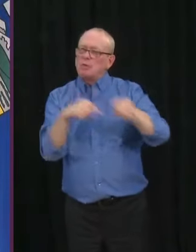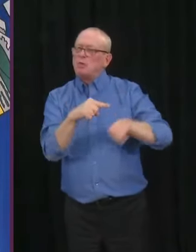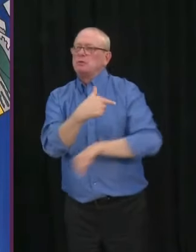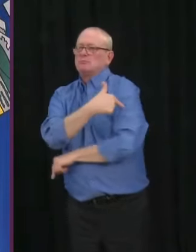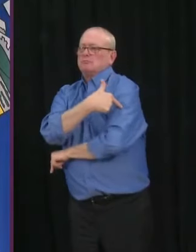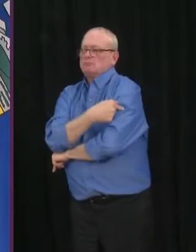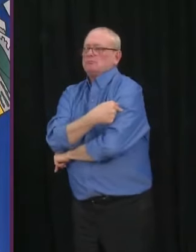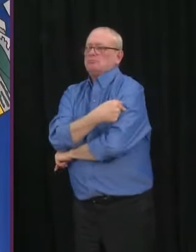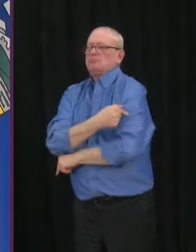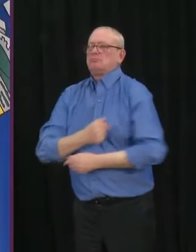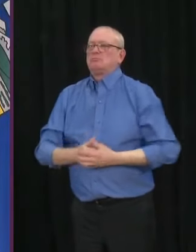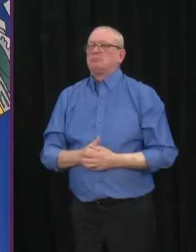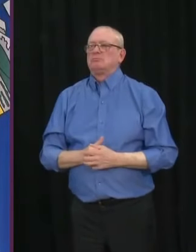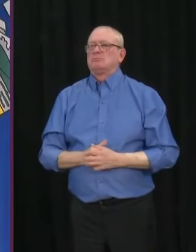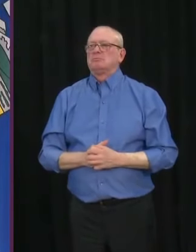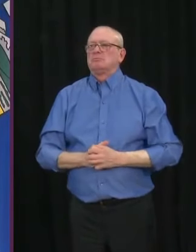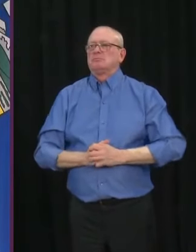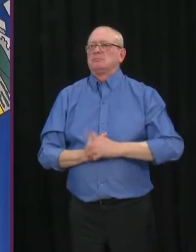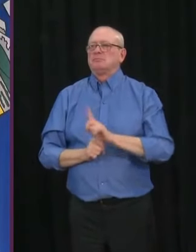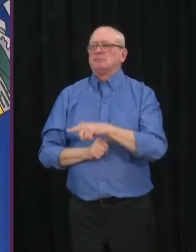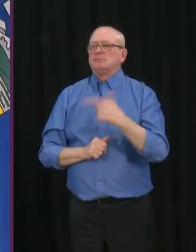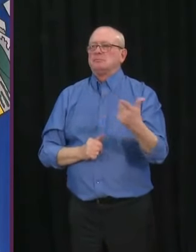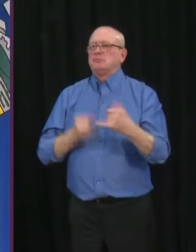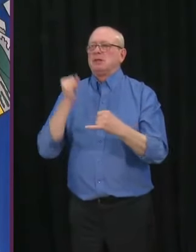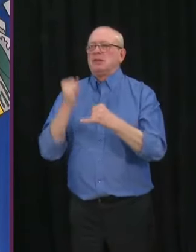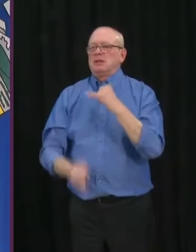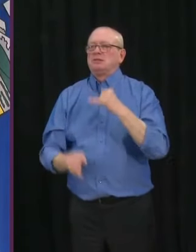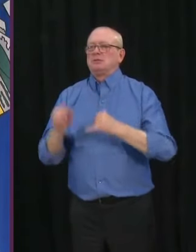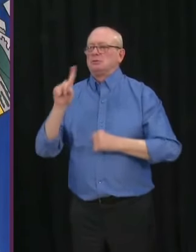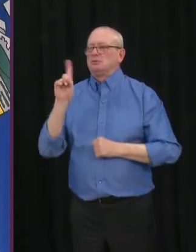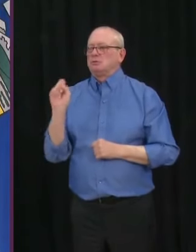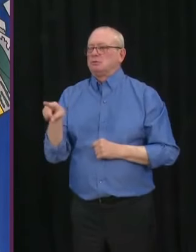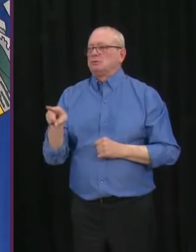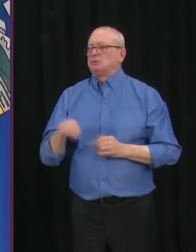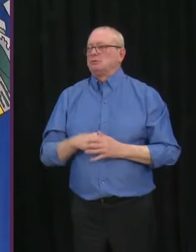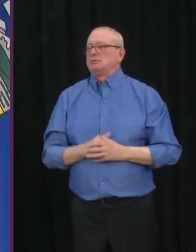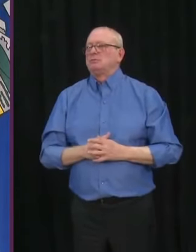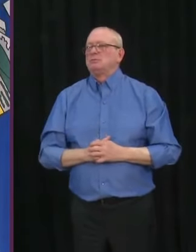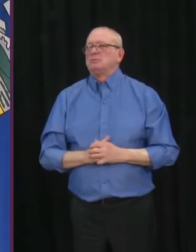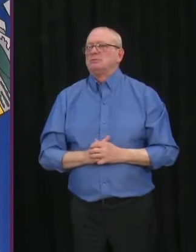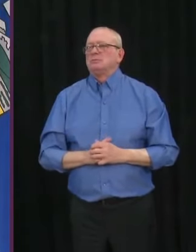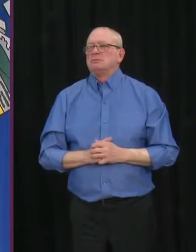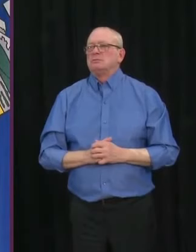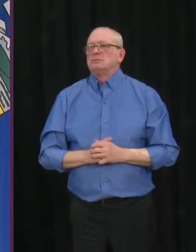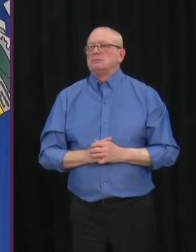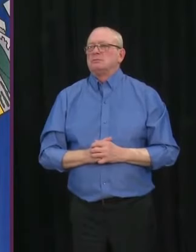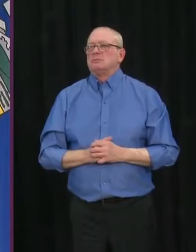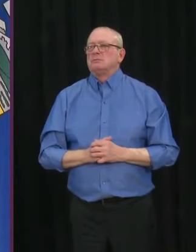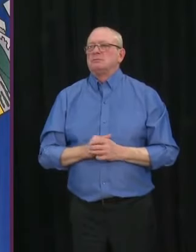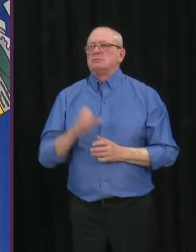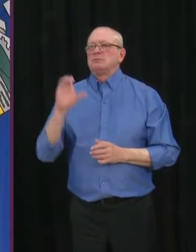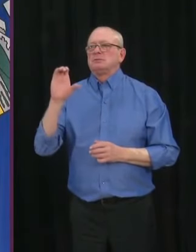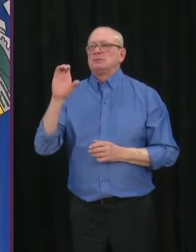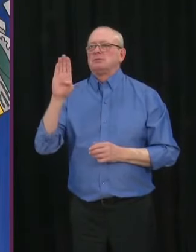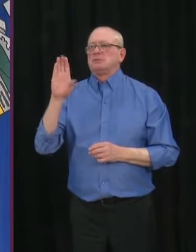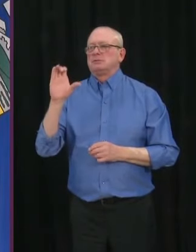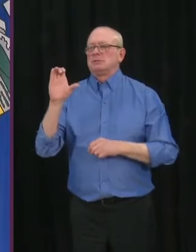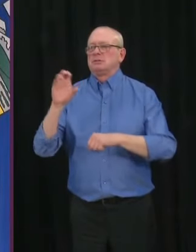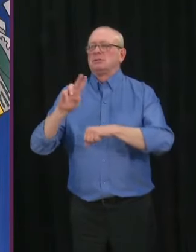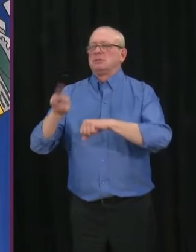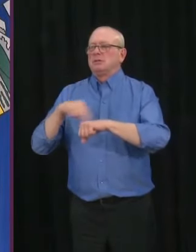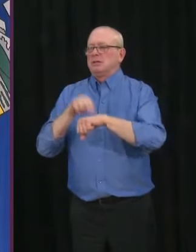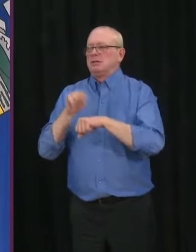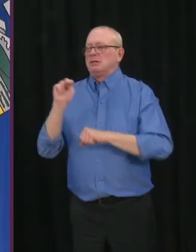Operator, could you put through the final question, please? Final question is Aaron Collins with CBC National. Go ahead, Aaron.